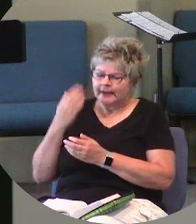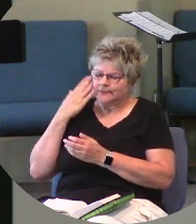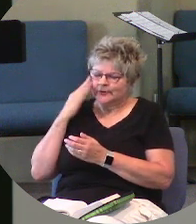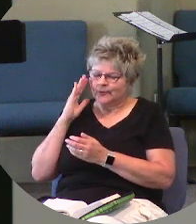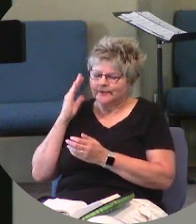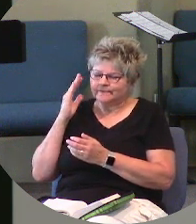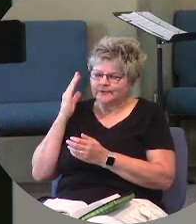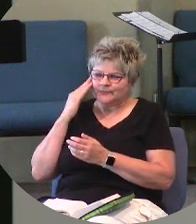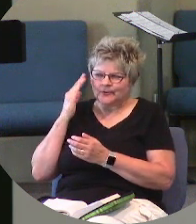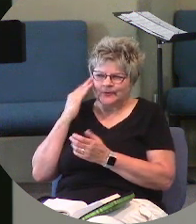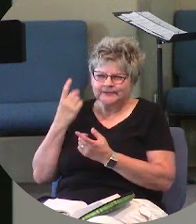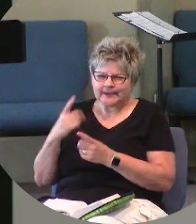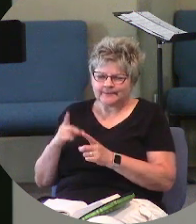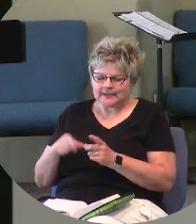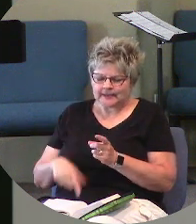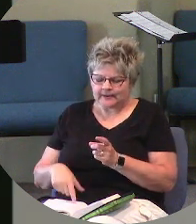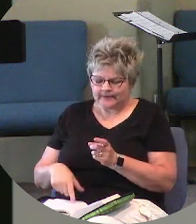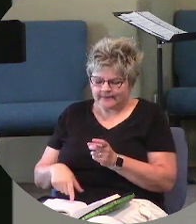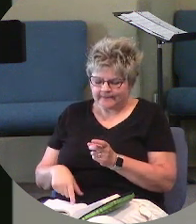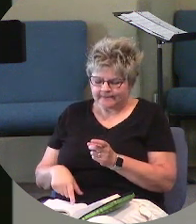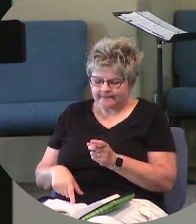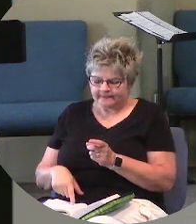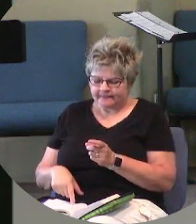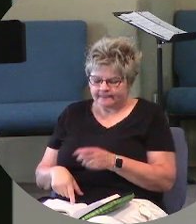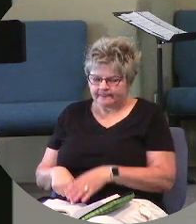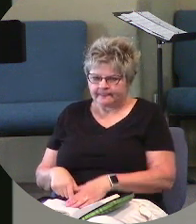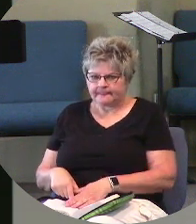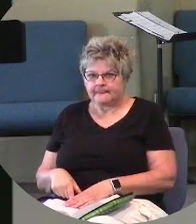going on here. So he said,